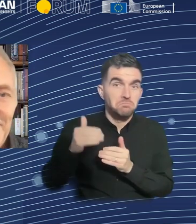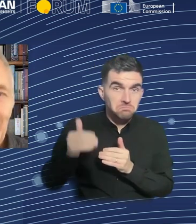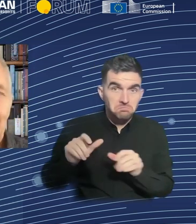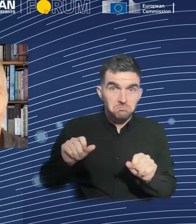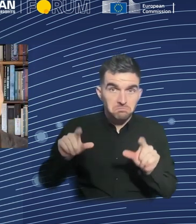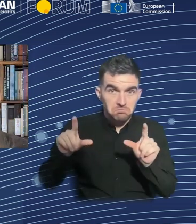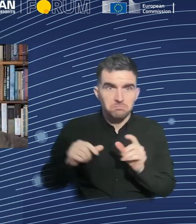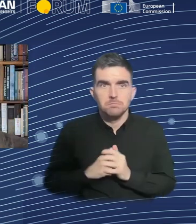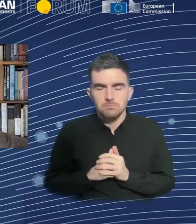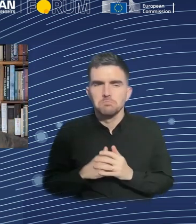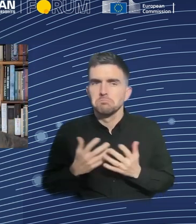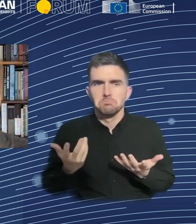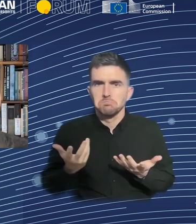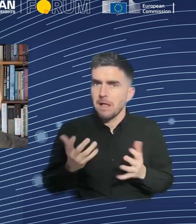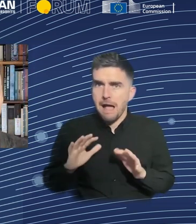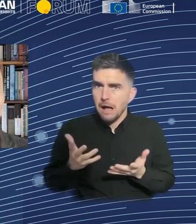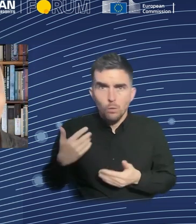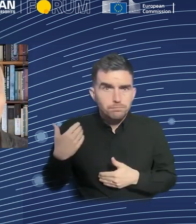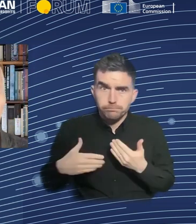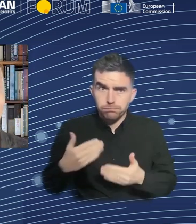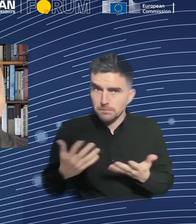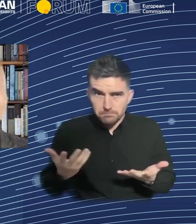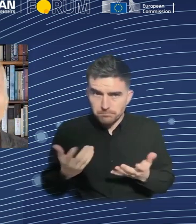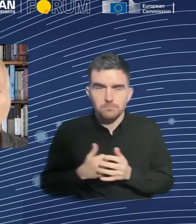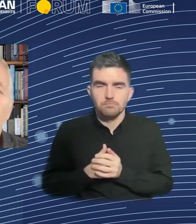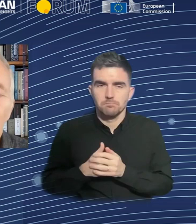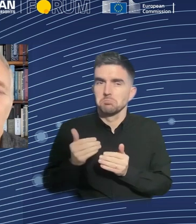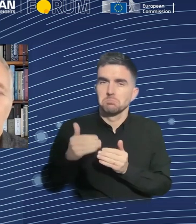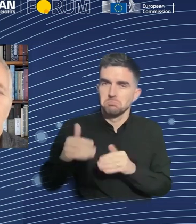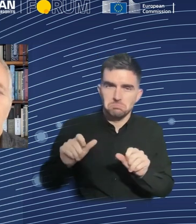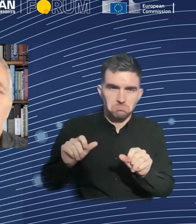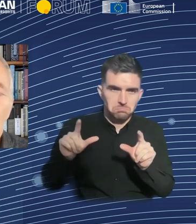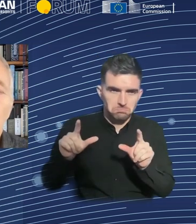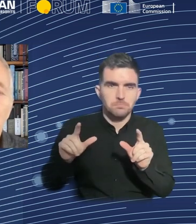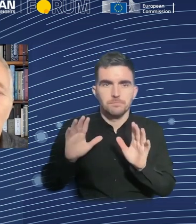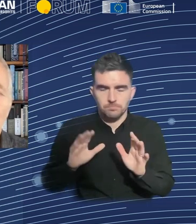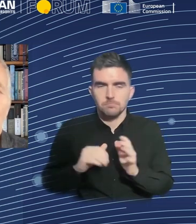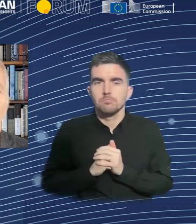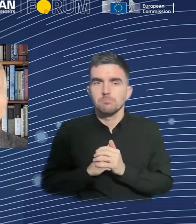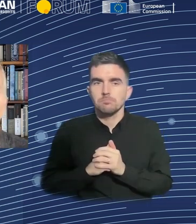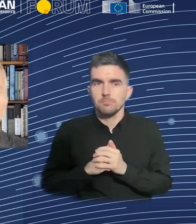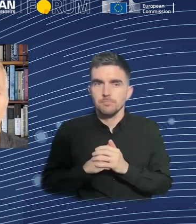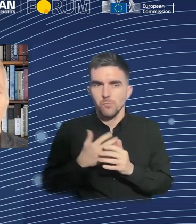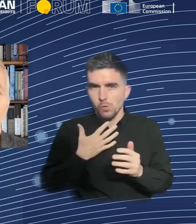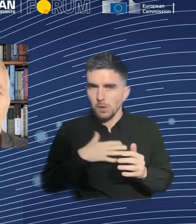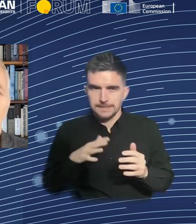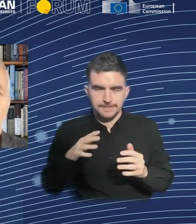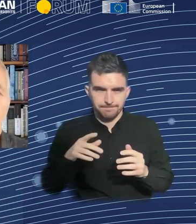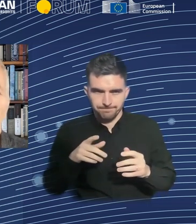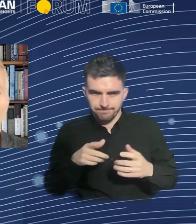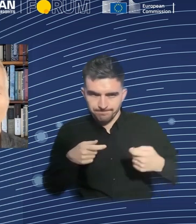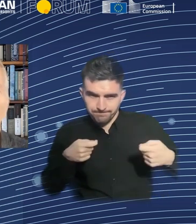The alignment problem is not new. Corporate governance is a great test case for AI governance.